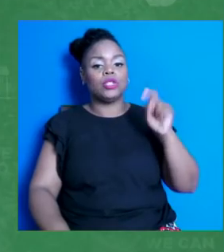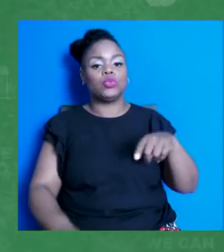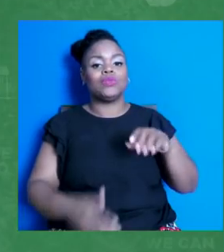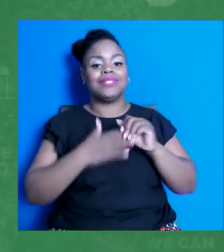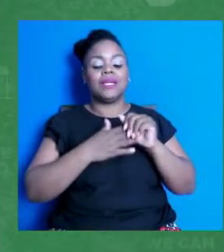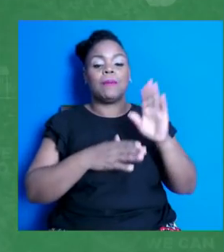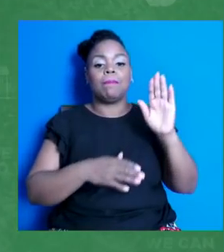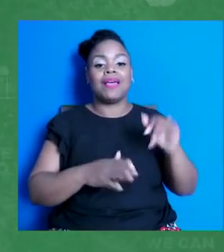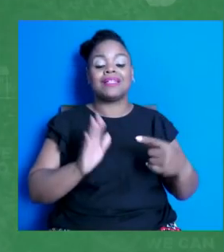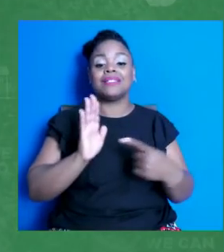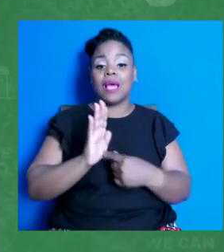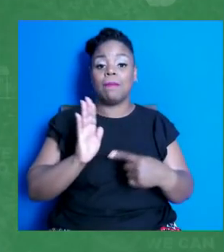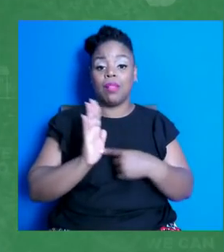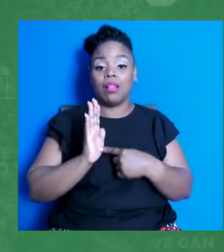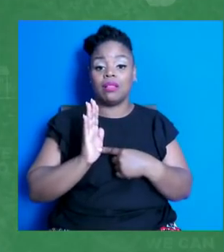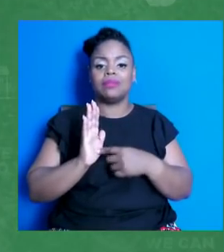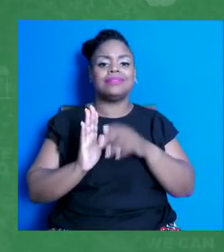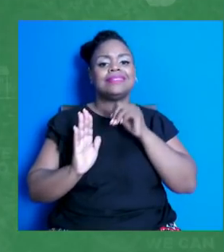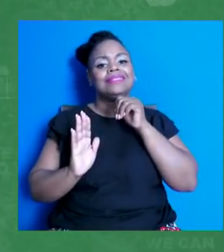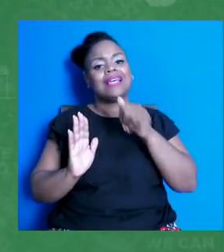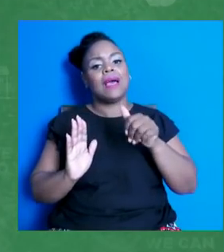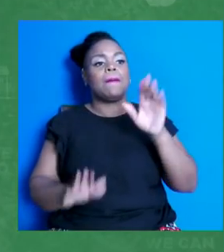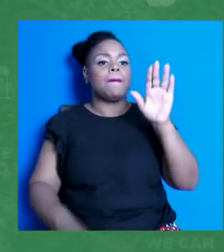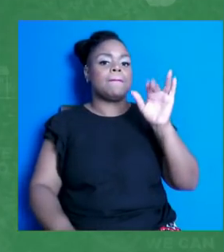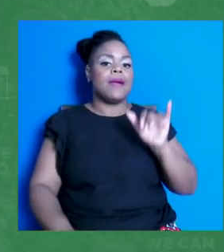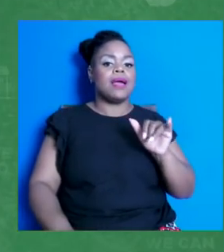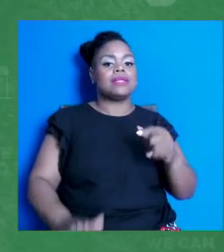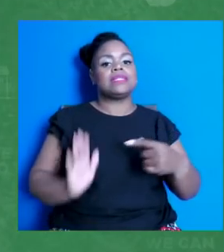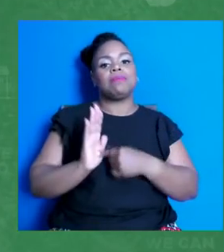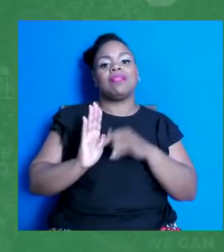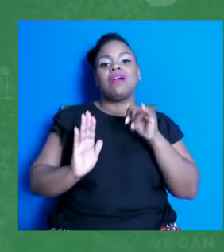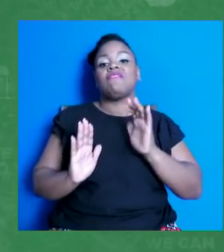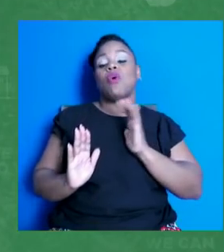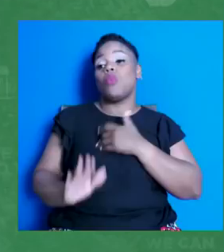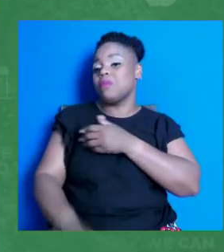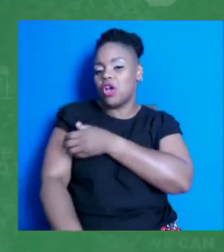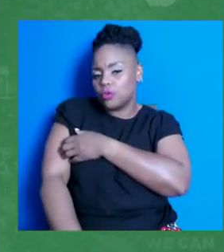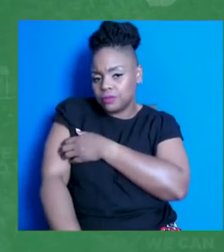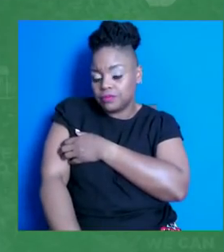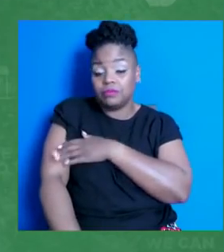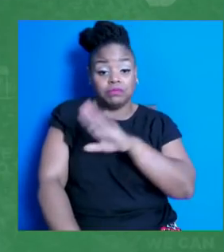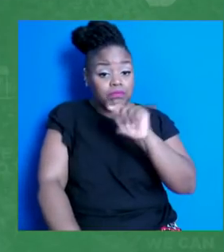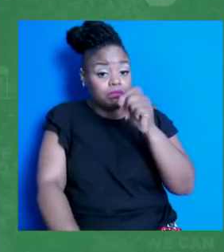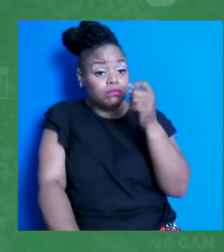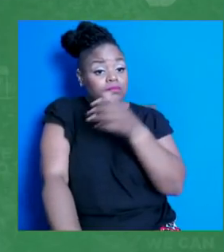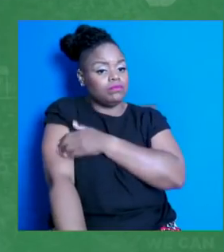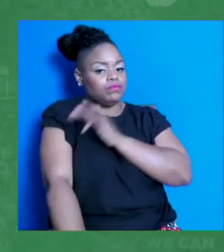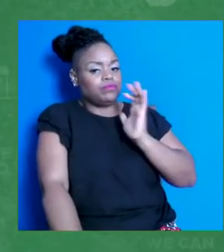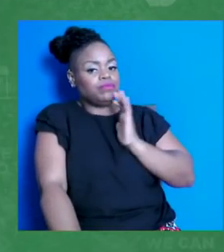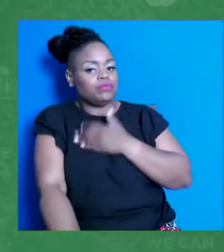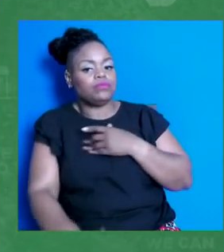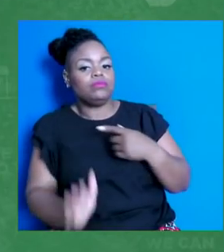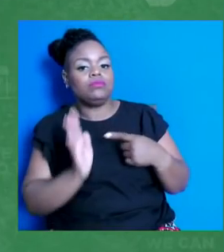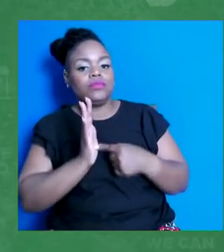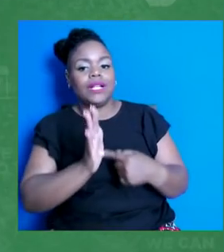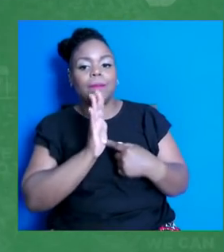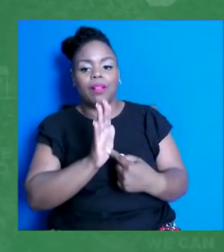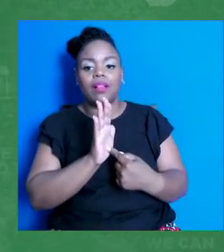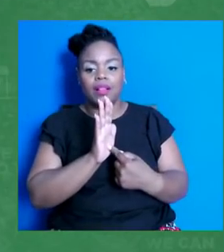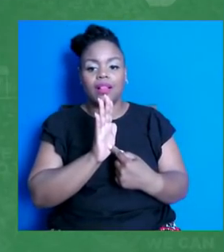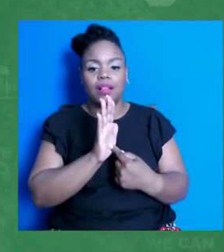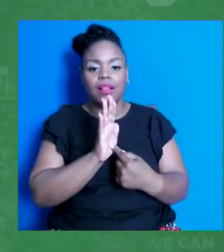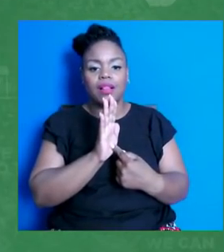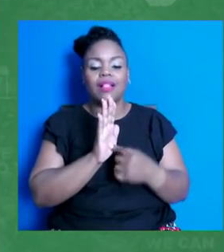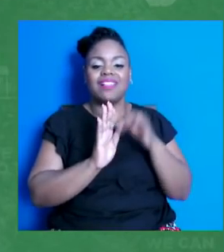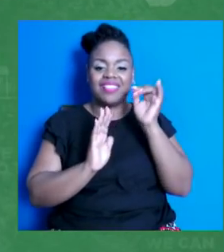should lead not by the example of our power, but by the power of our example. So that's a good thing to go forward in this work about. Thank you again for